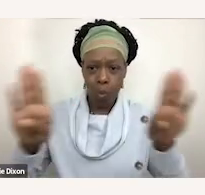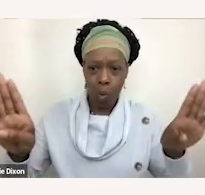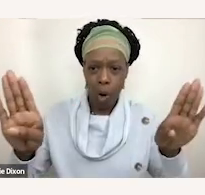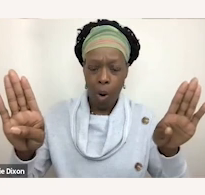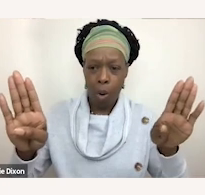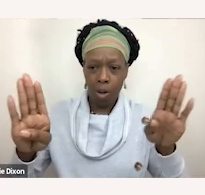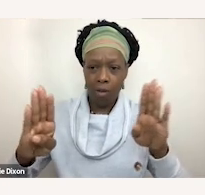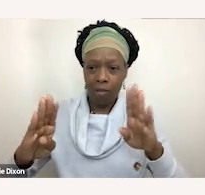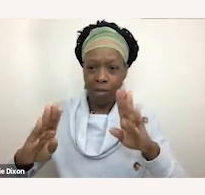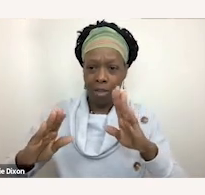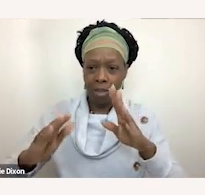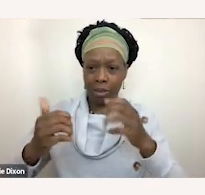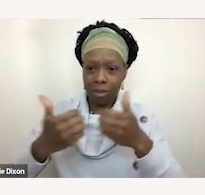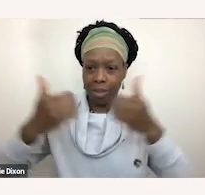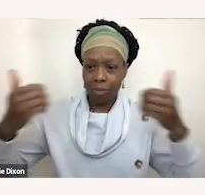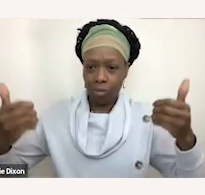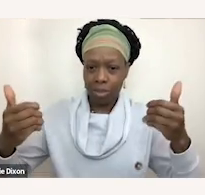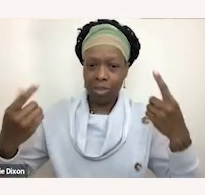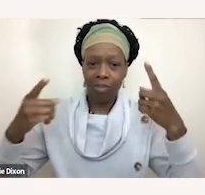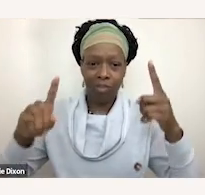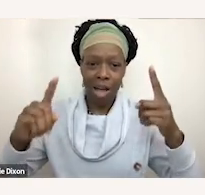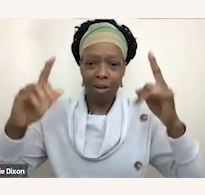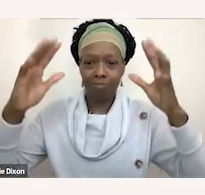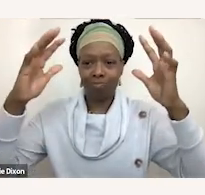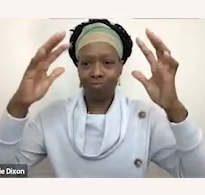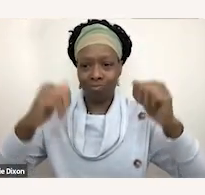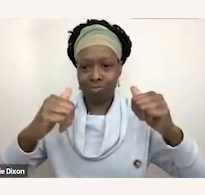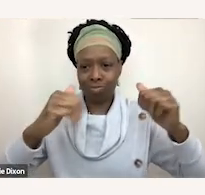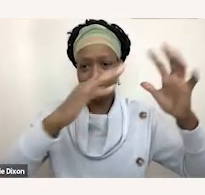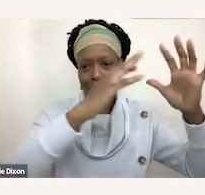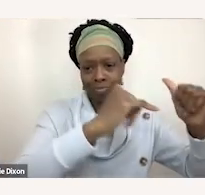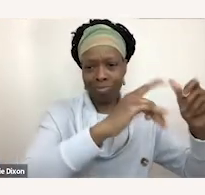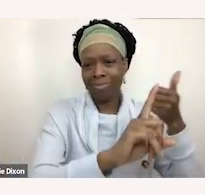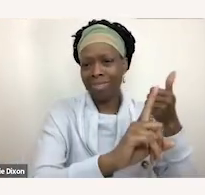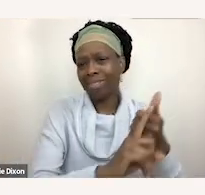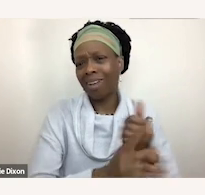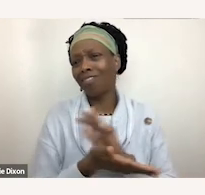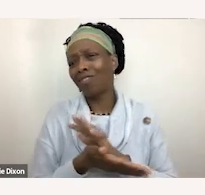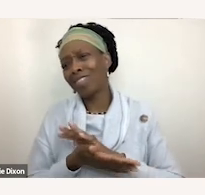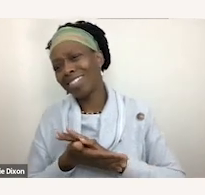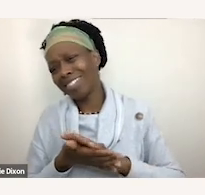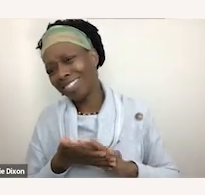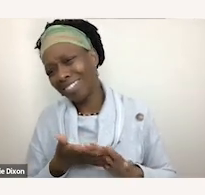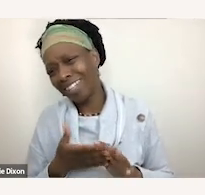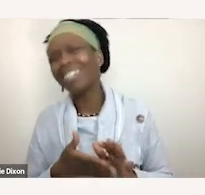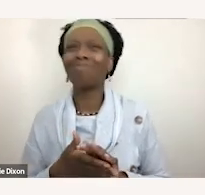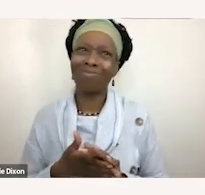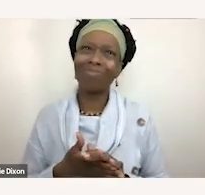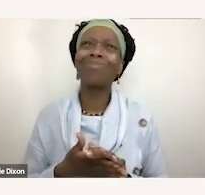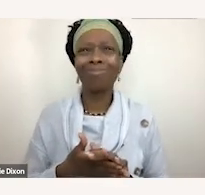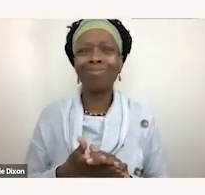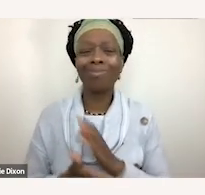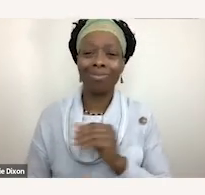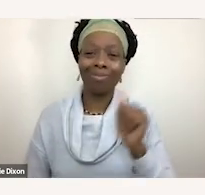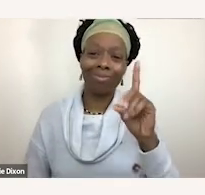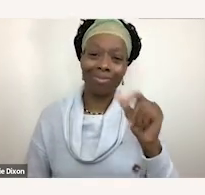and while that's a perfectly nice sentiment and the ADA was certainly a cultural